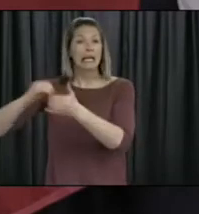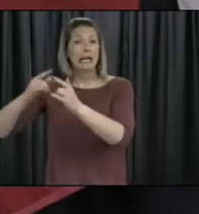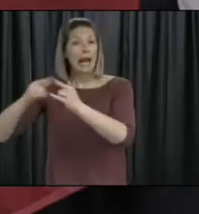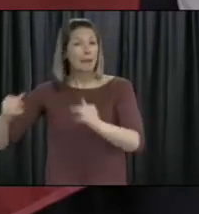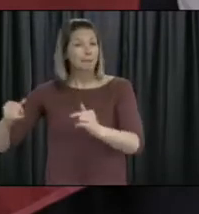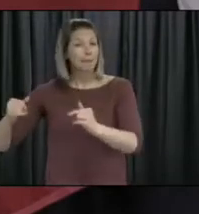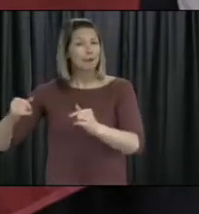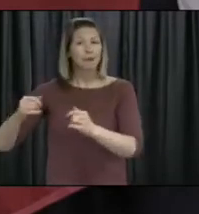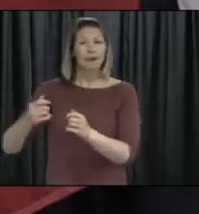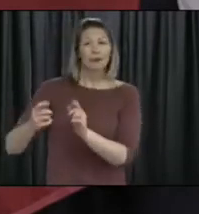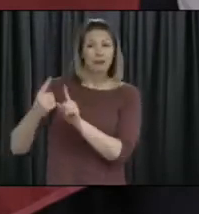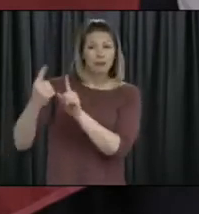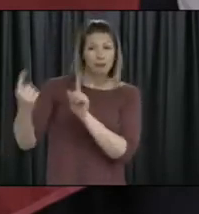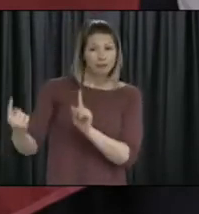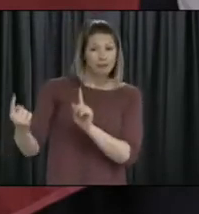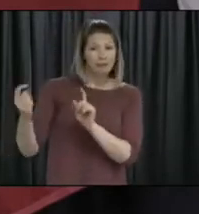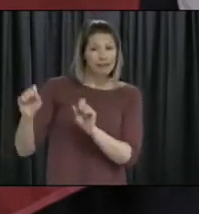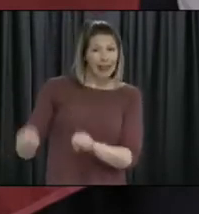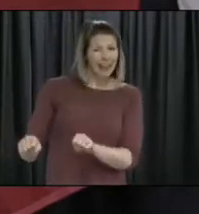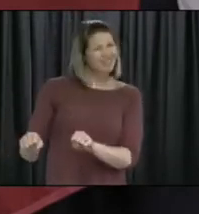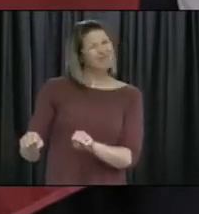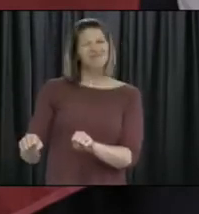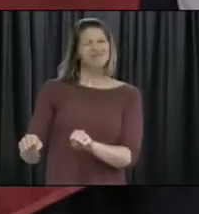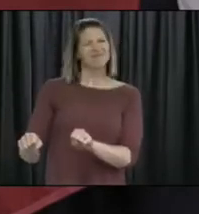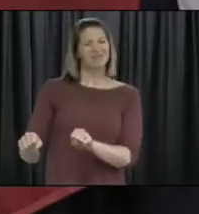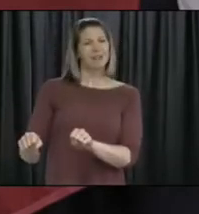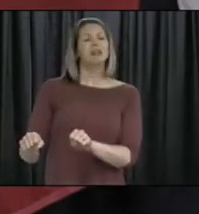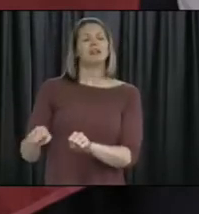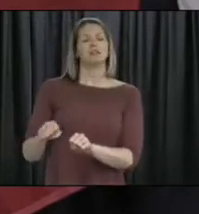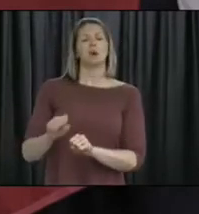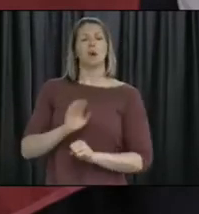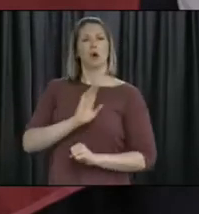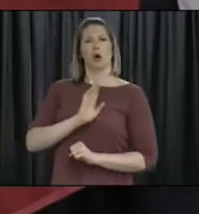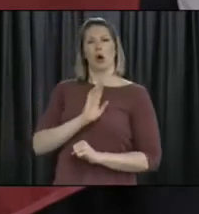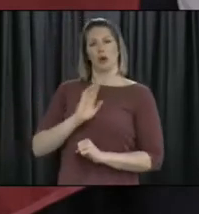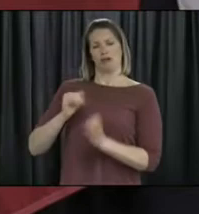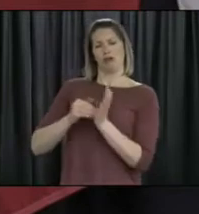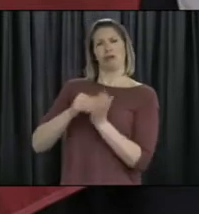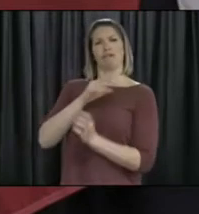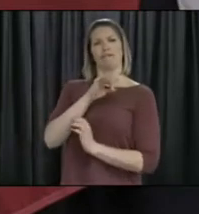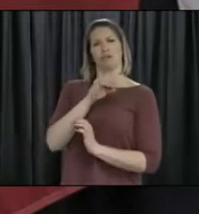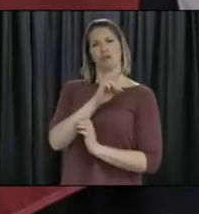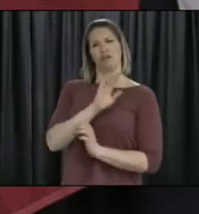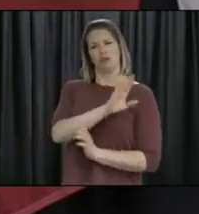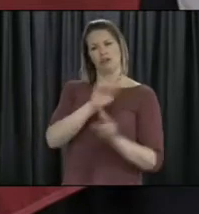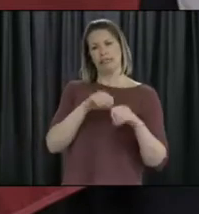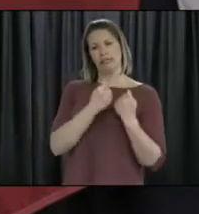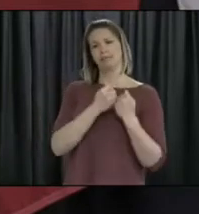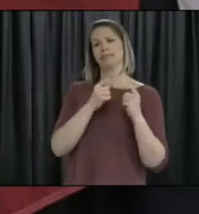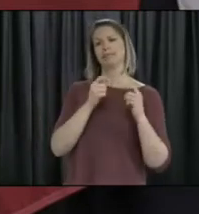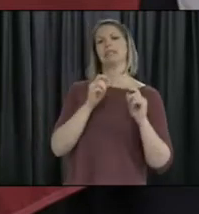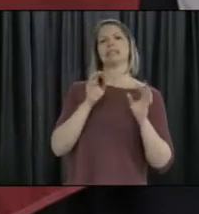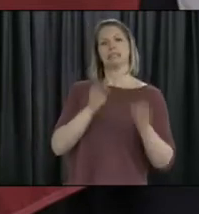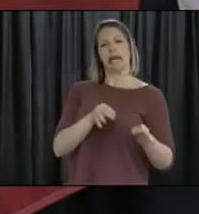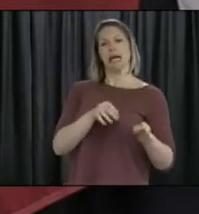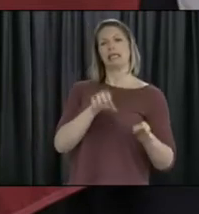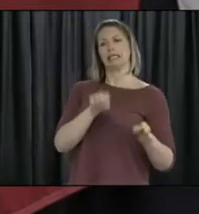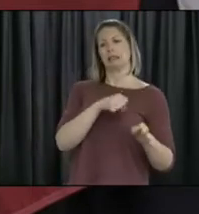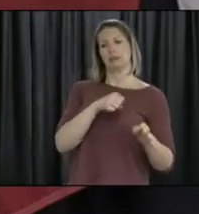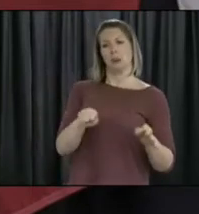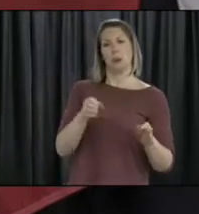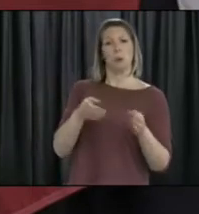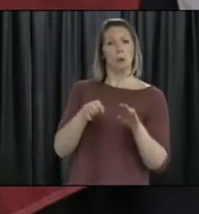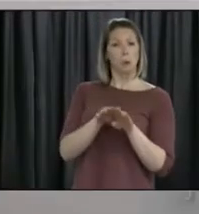that it can be done in a safe way, well, I guess, you her team will do the assessment on that and make a decision. Thank you.